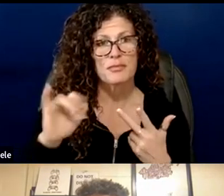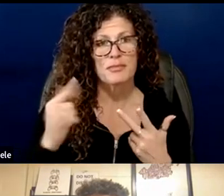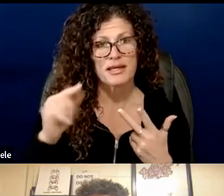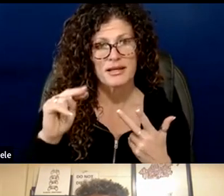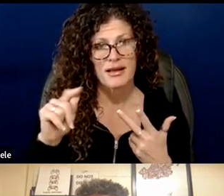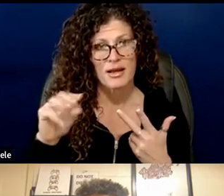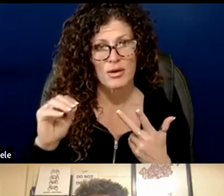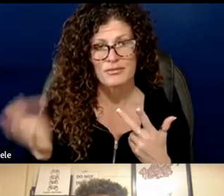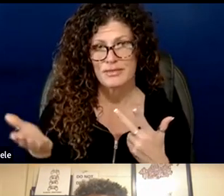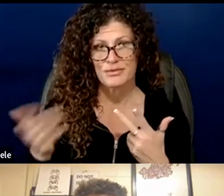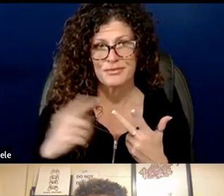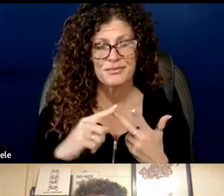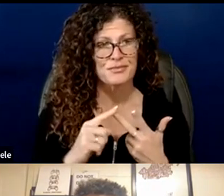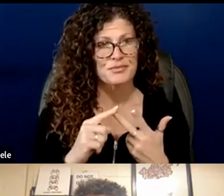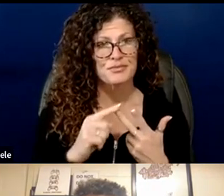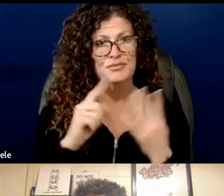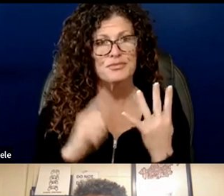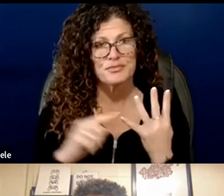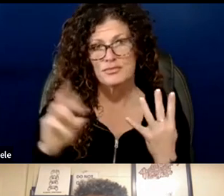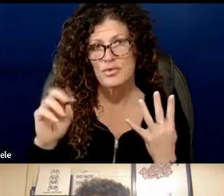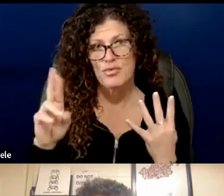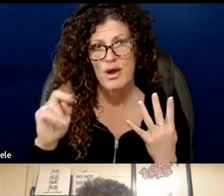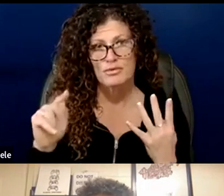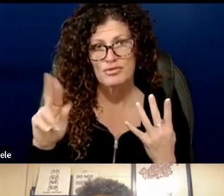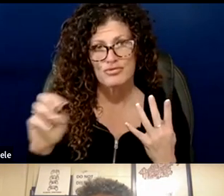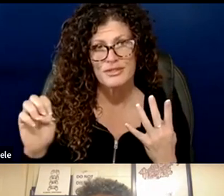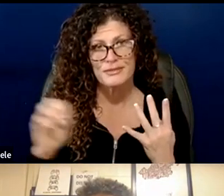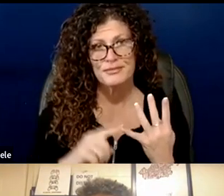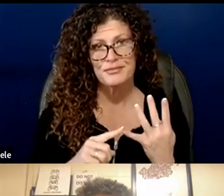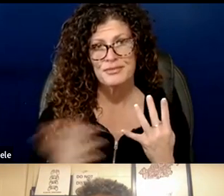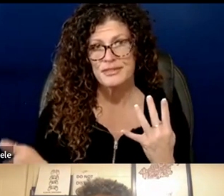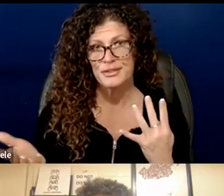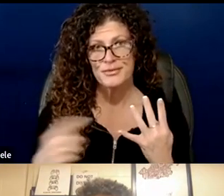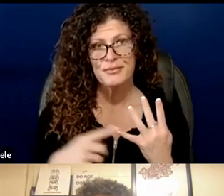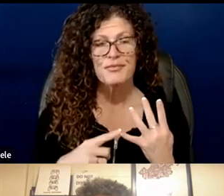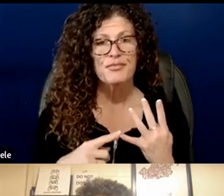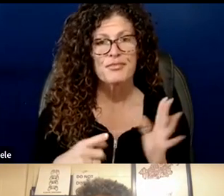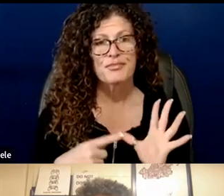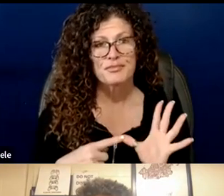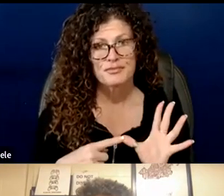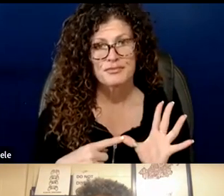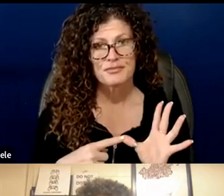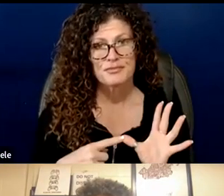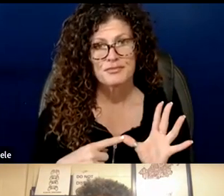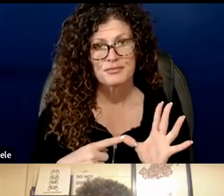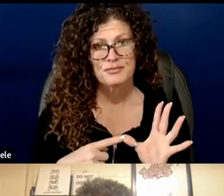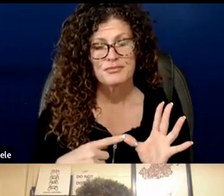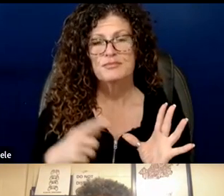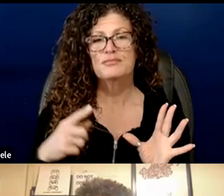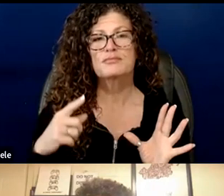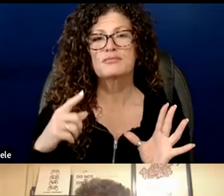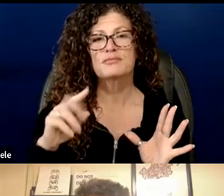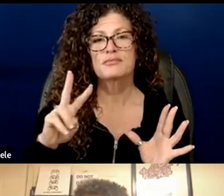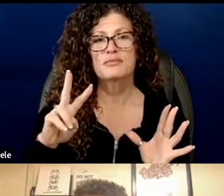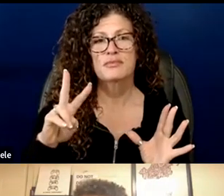Present. Mr. Roundtree? Present. Ms. Tang is absent. Mr.